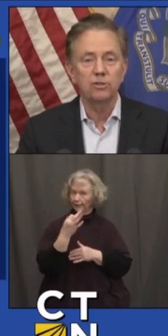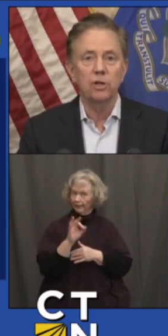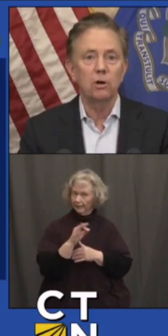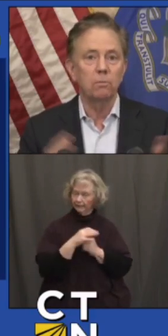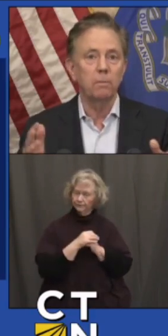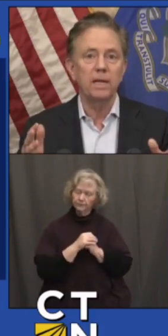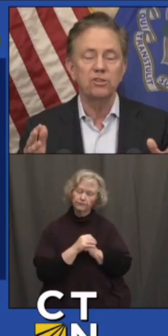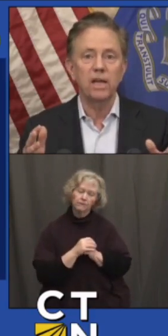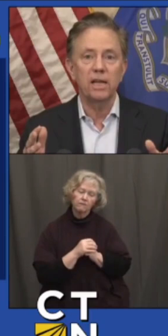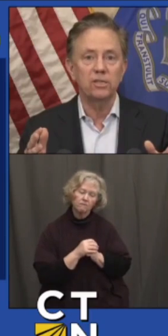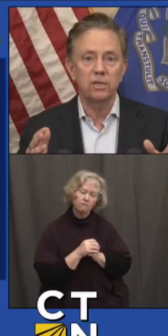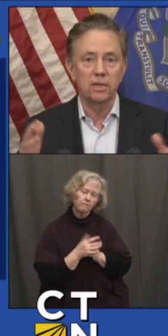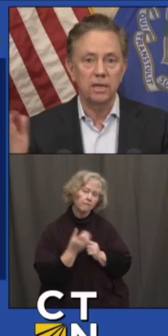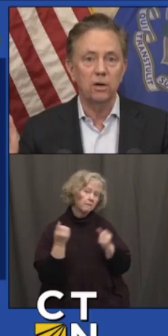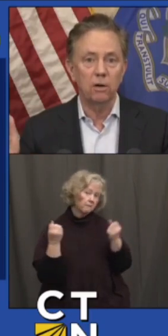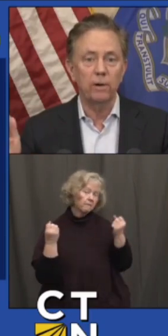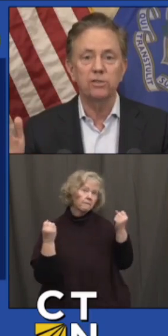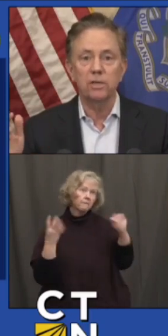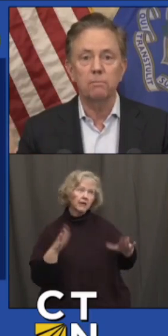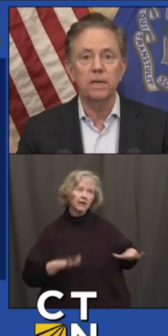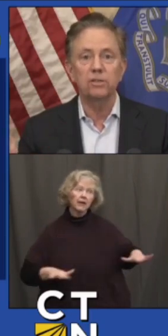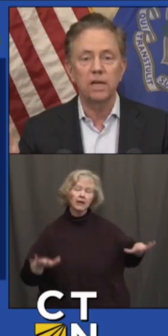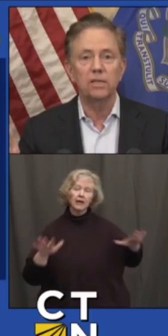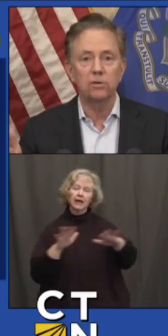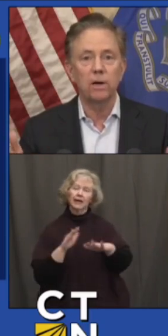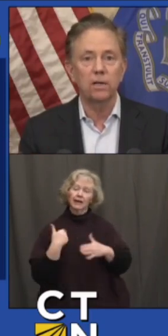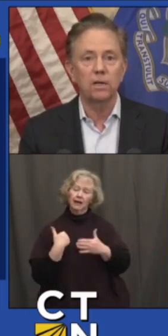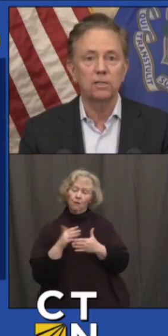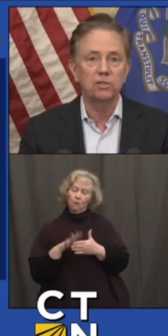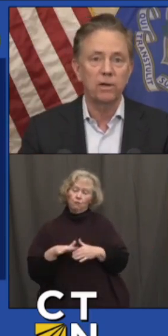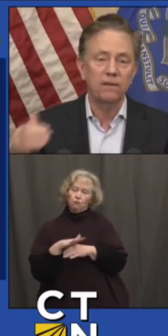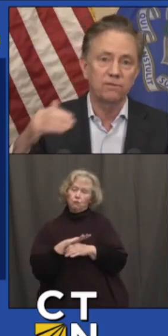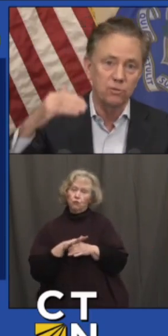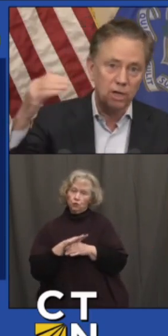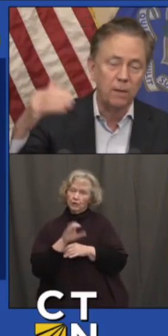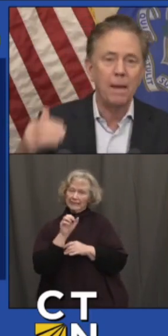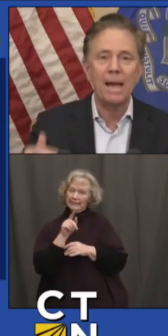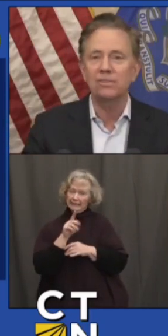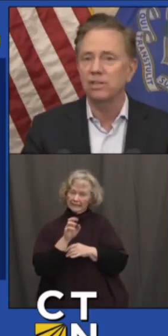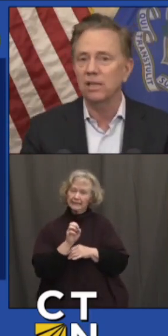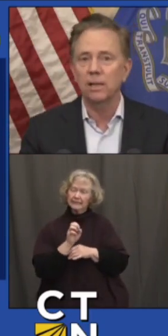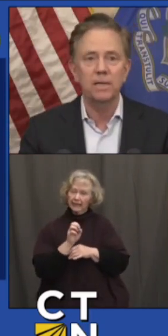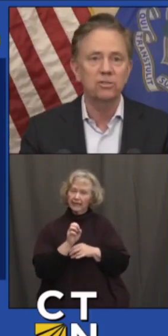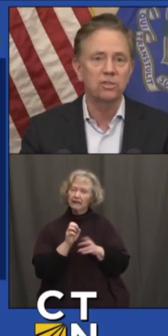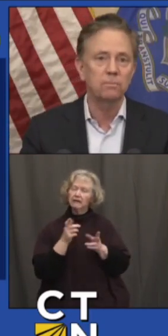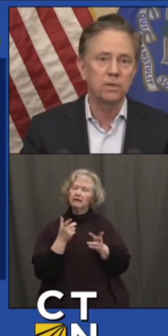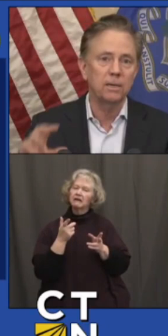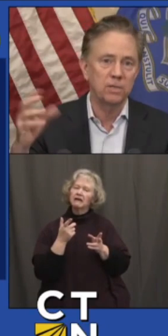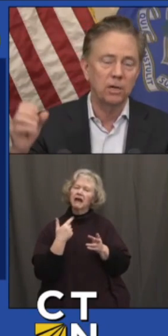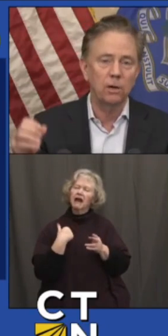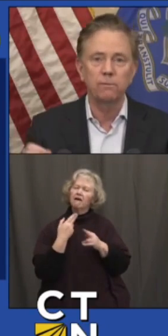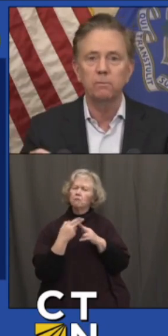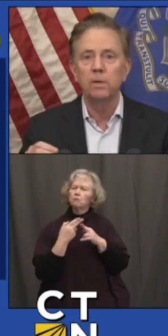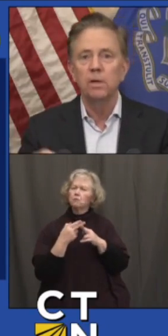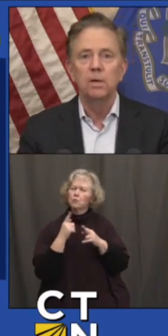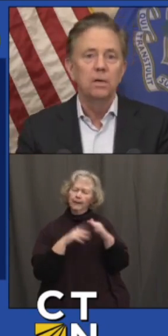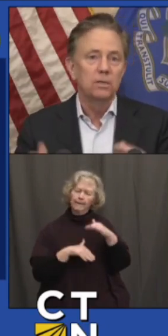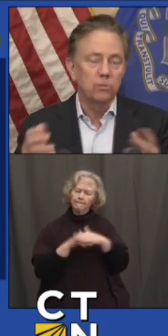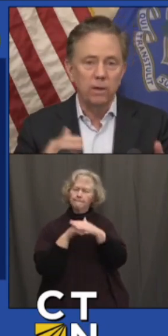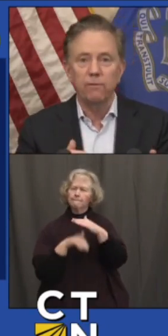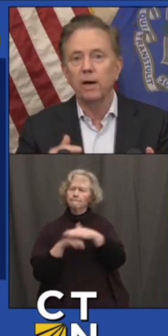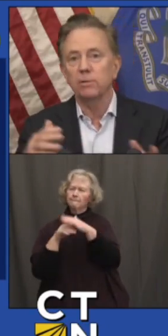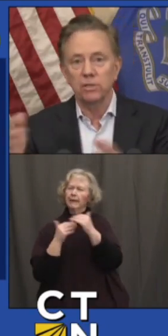As you know, many states in our region, many states around the country have sort of capacity limits. Sometimes they go from